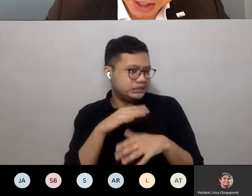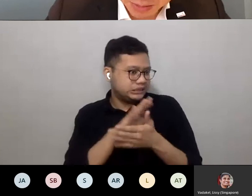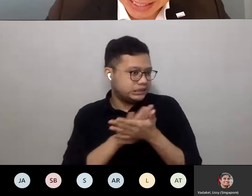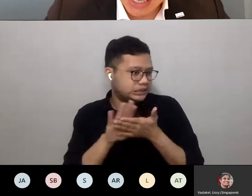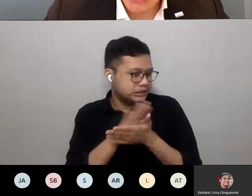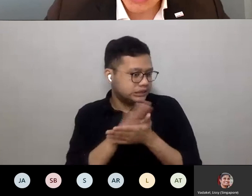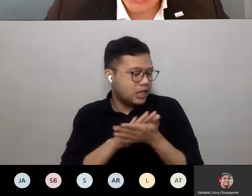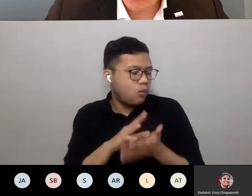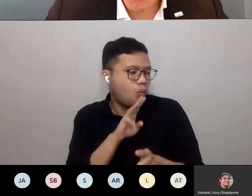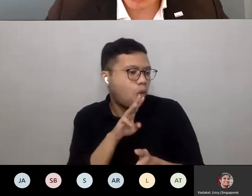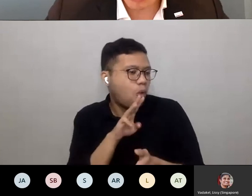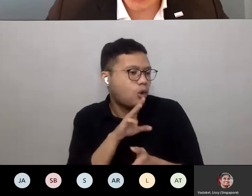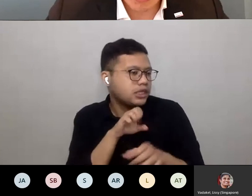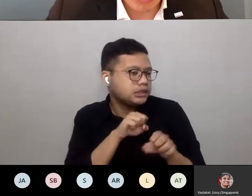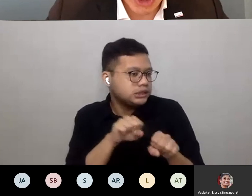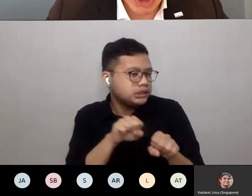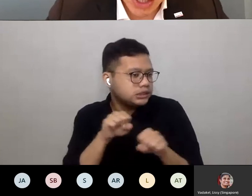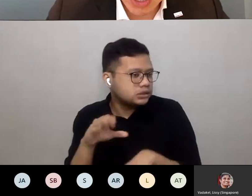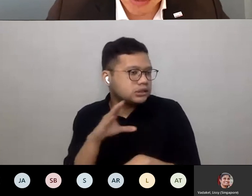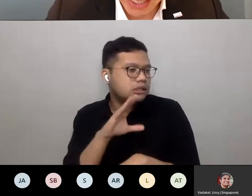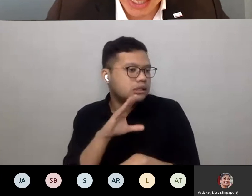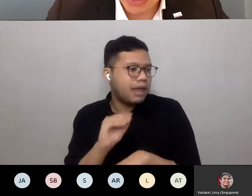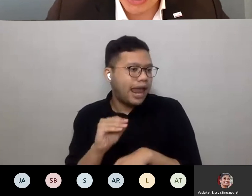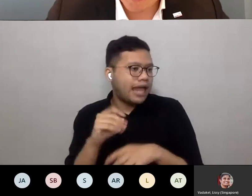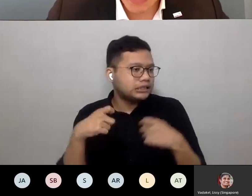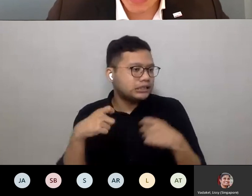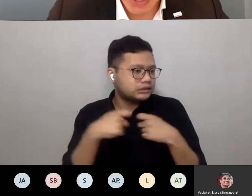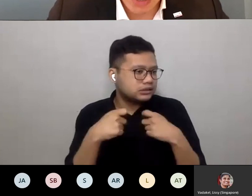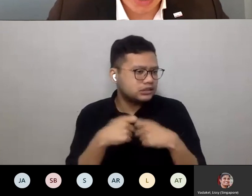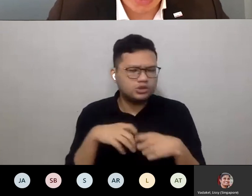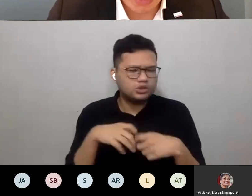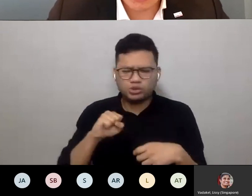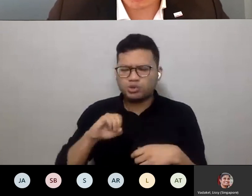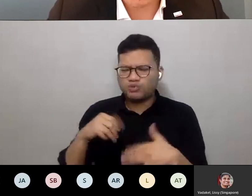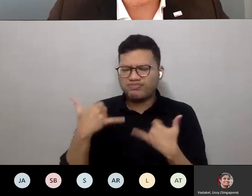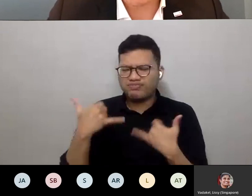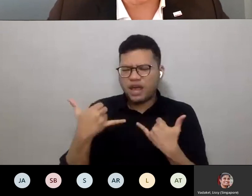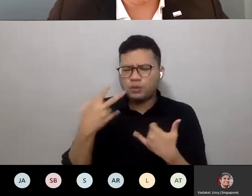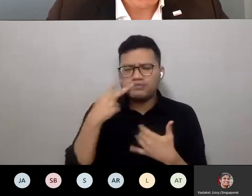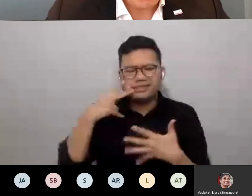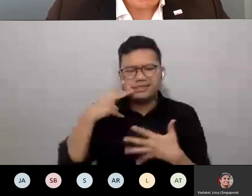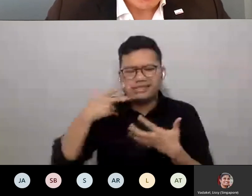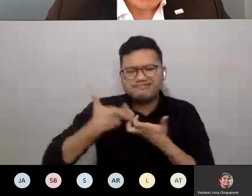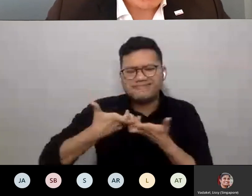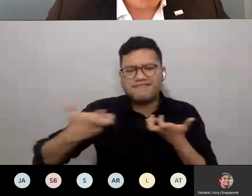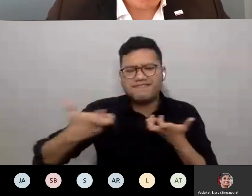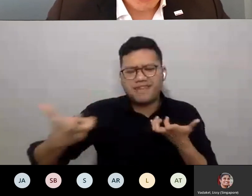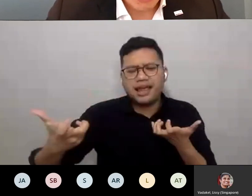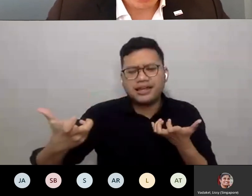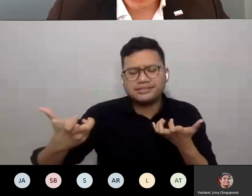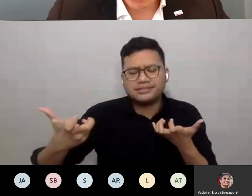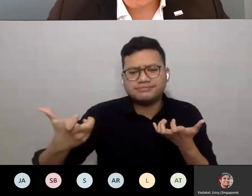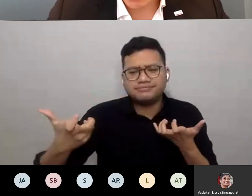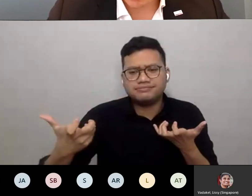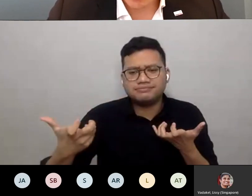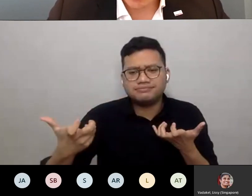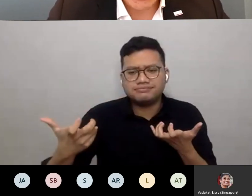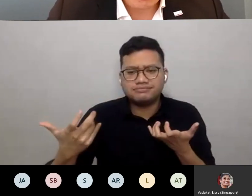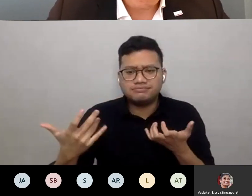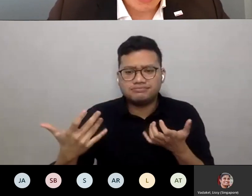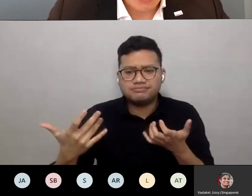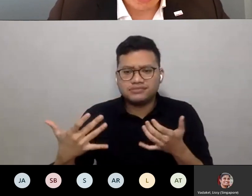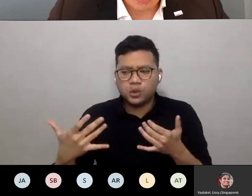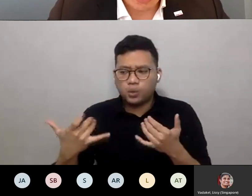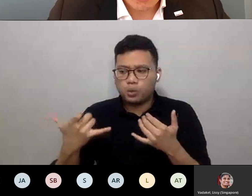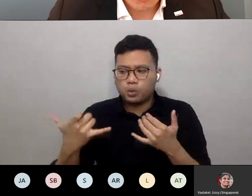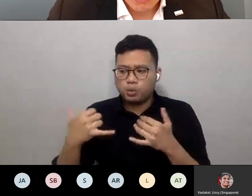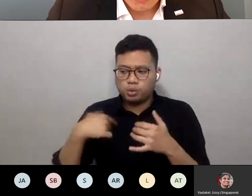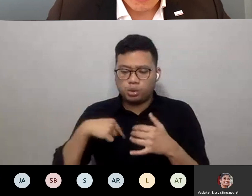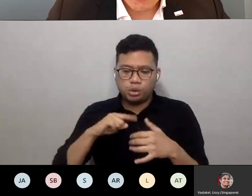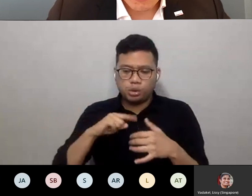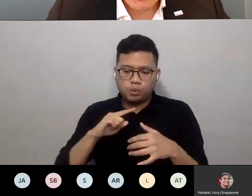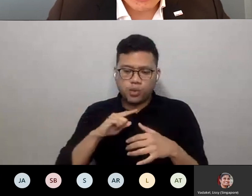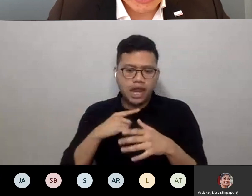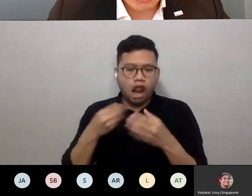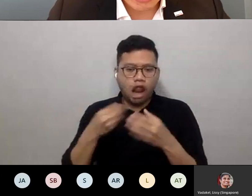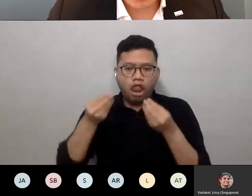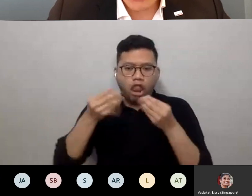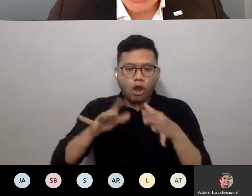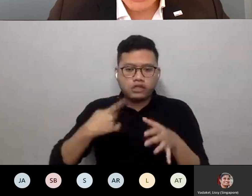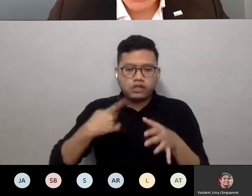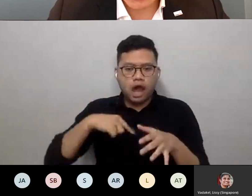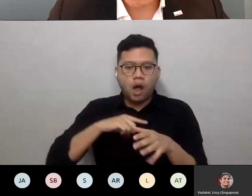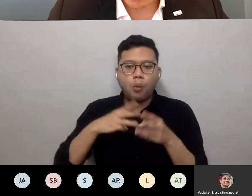and ultimately, I think it's about trying to bridge the divide there. I think that we have somehow lost our way. There are